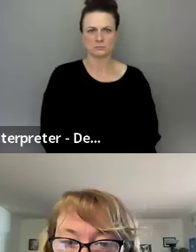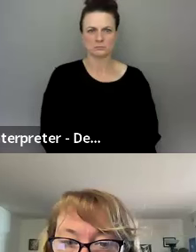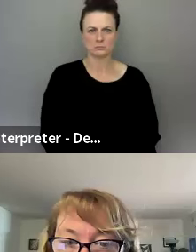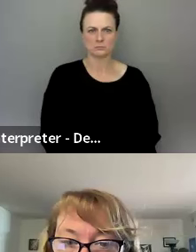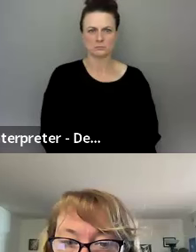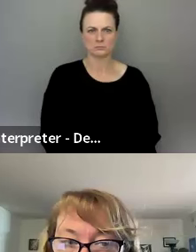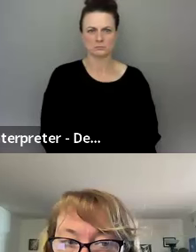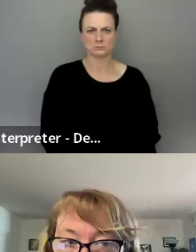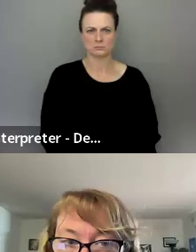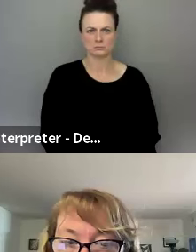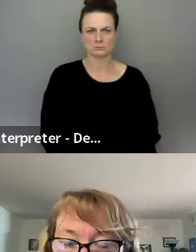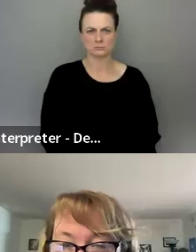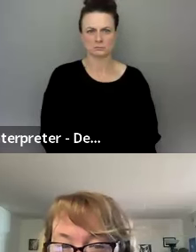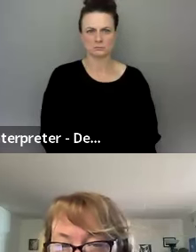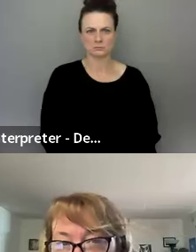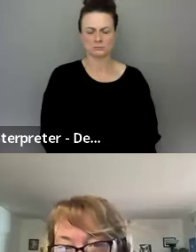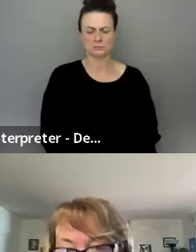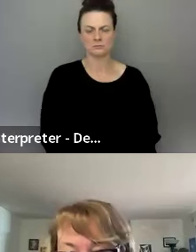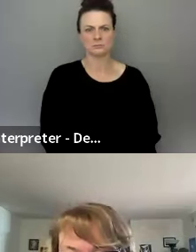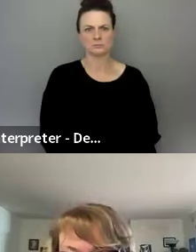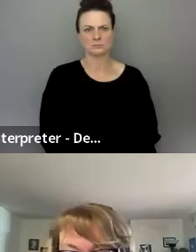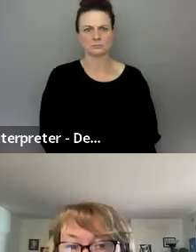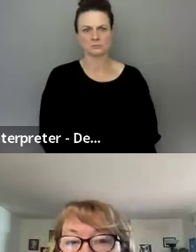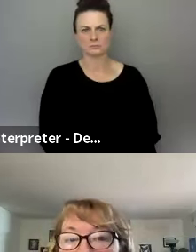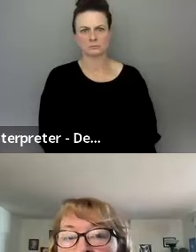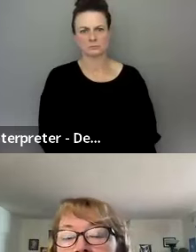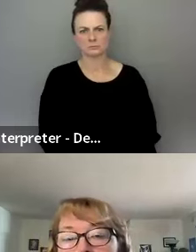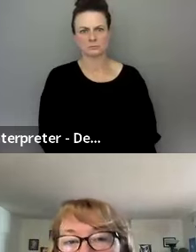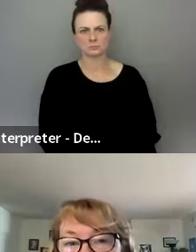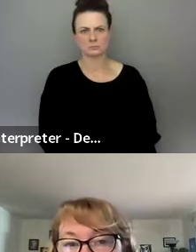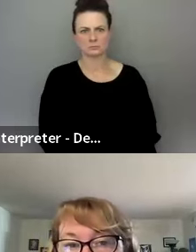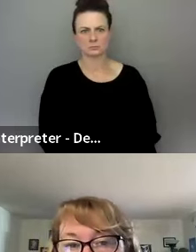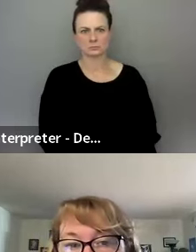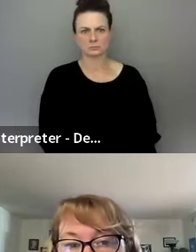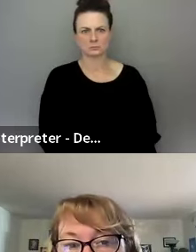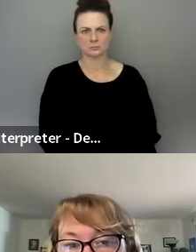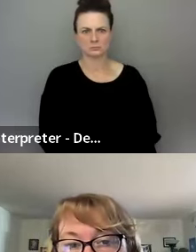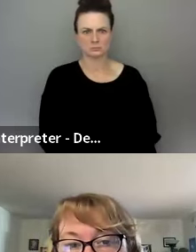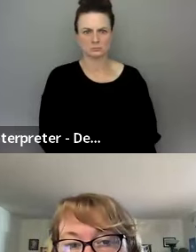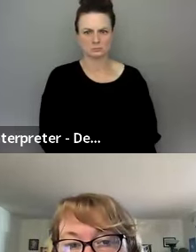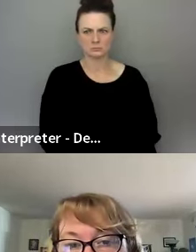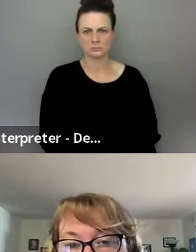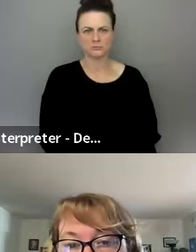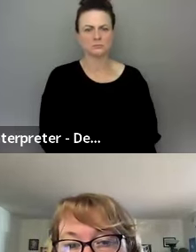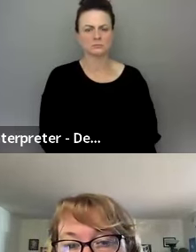We keep, I keep postponing my test for the CACD.